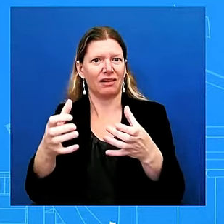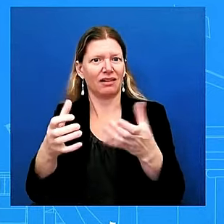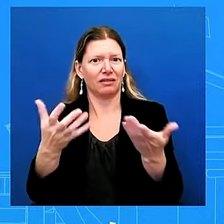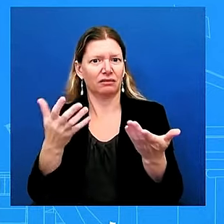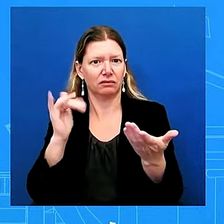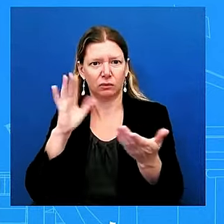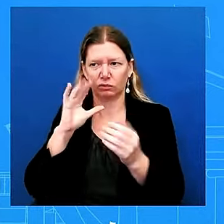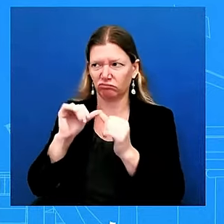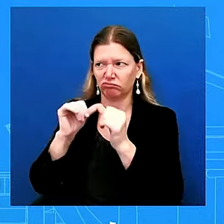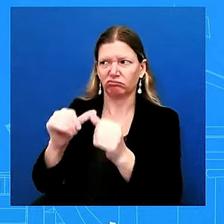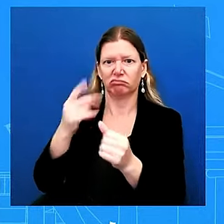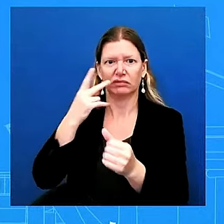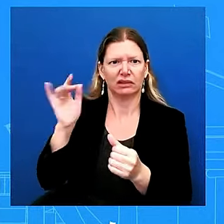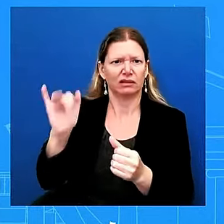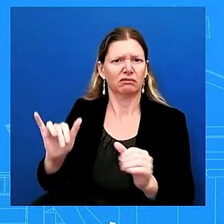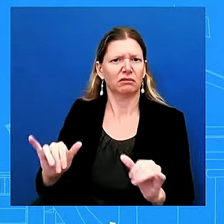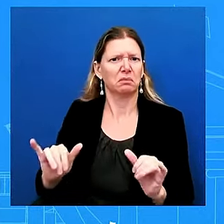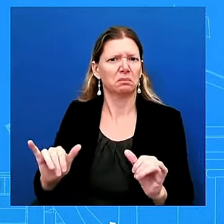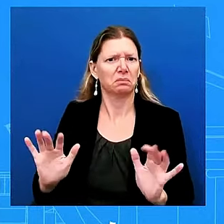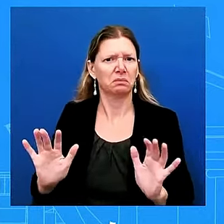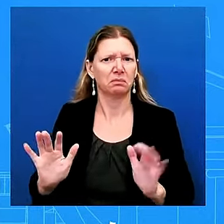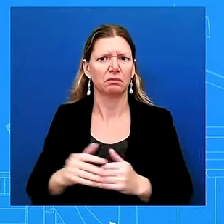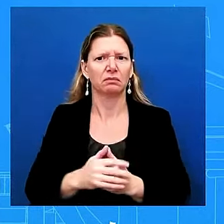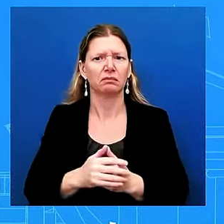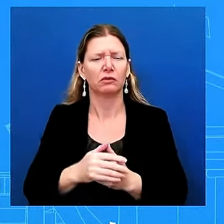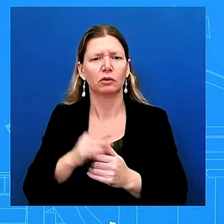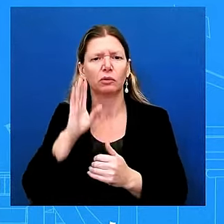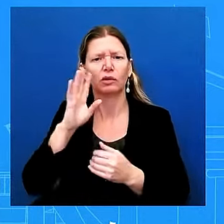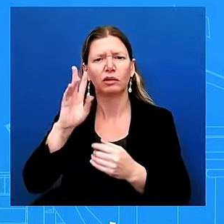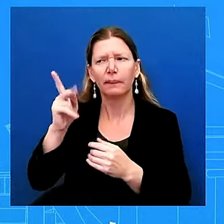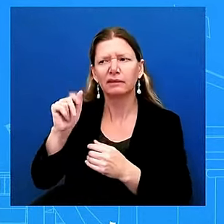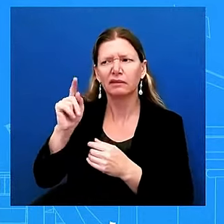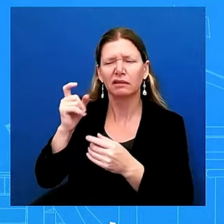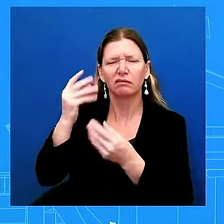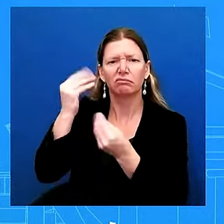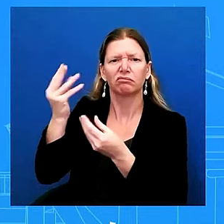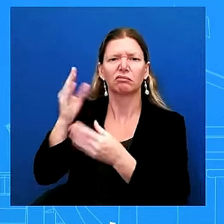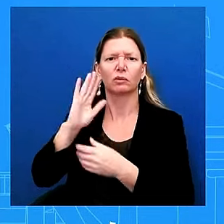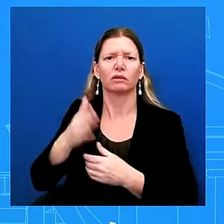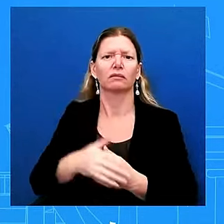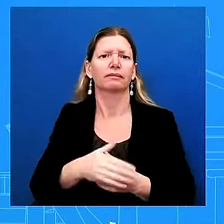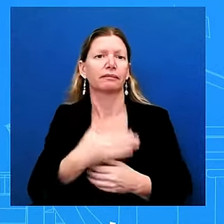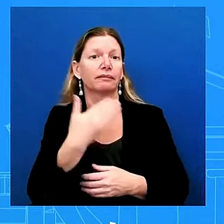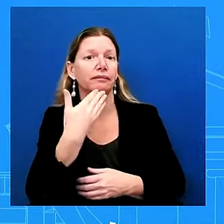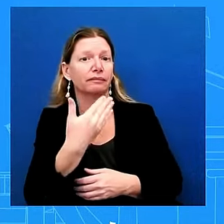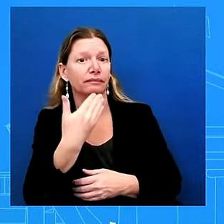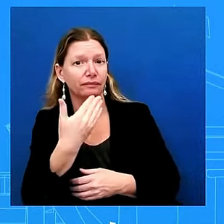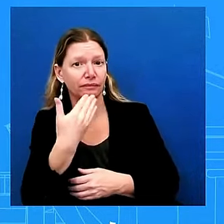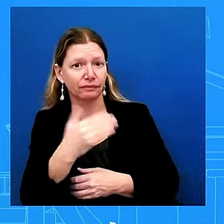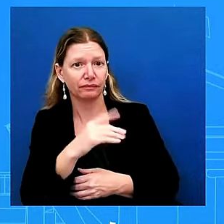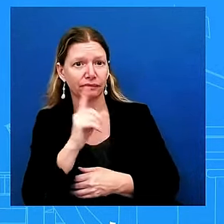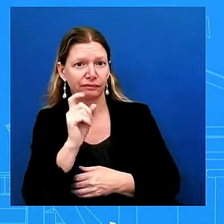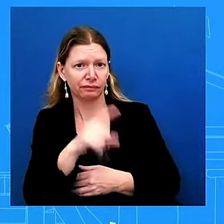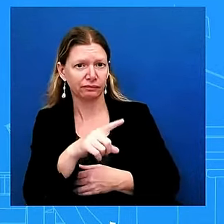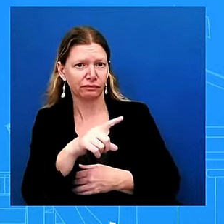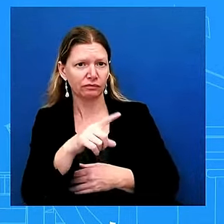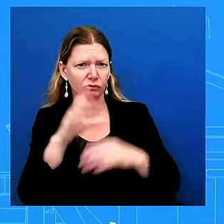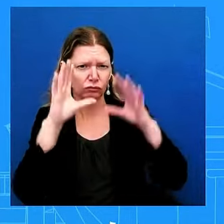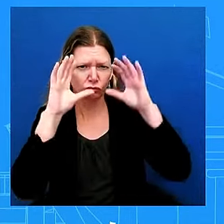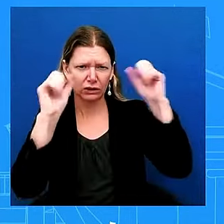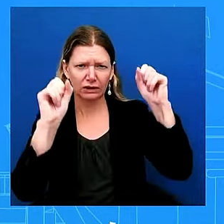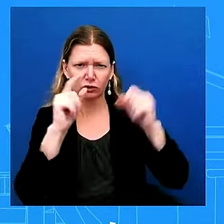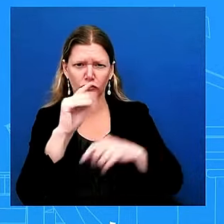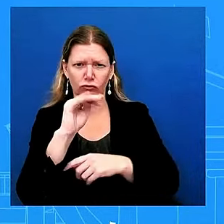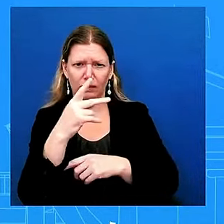green former president donald trump is in georgia in a region that's been hard hit now given all the security that's needed to accommodate him